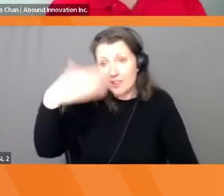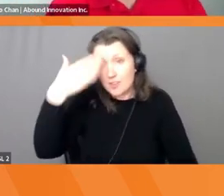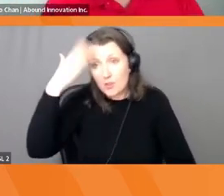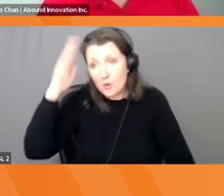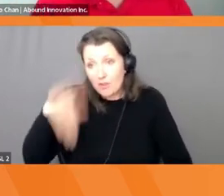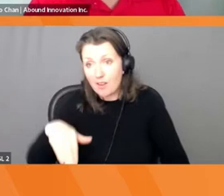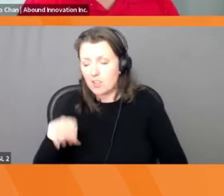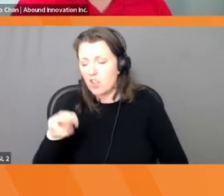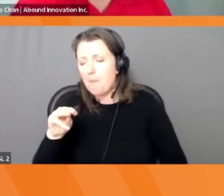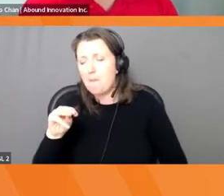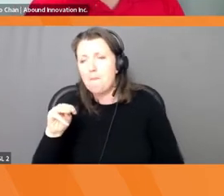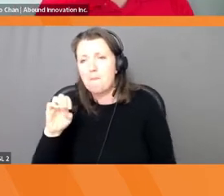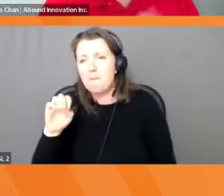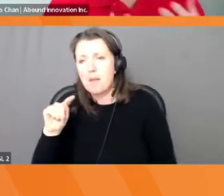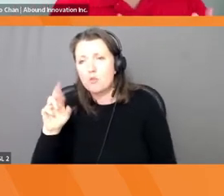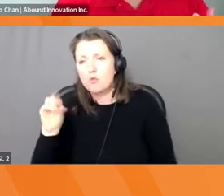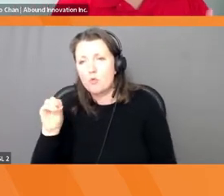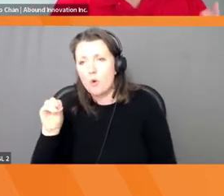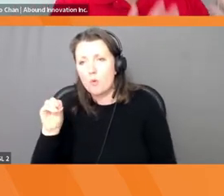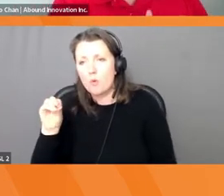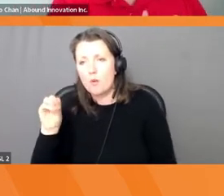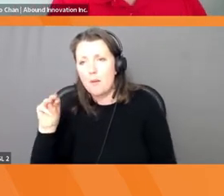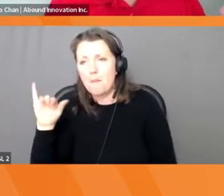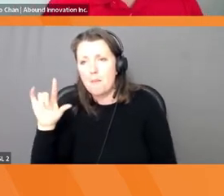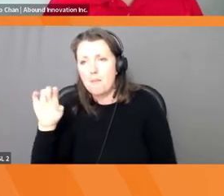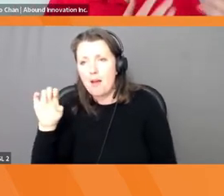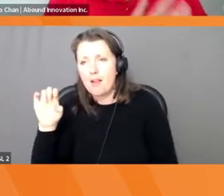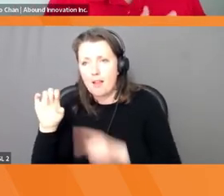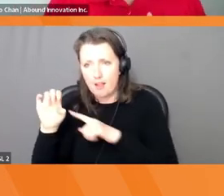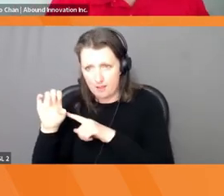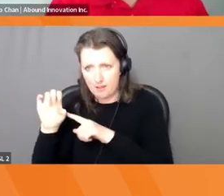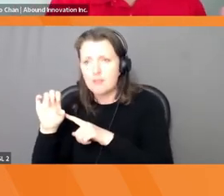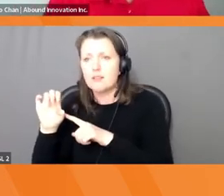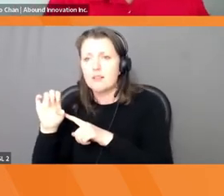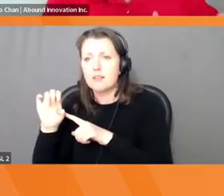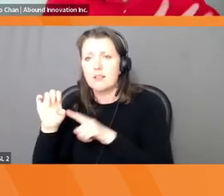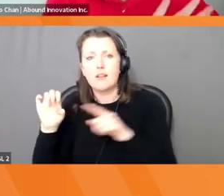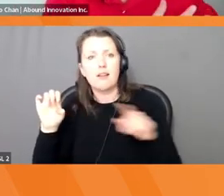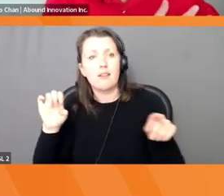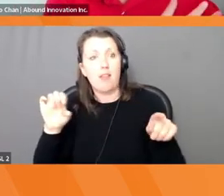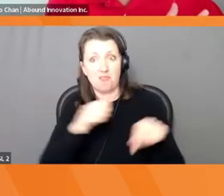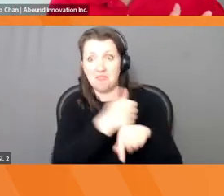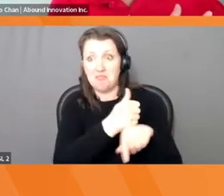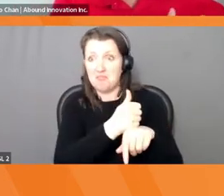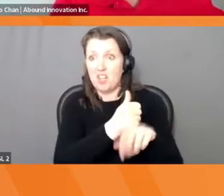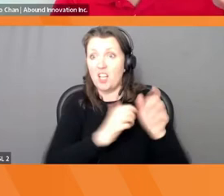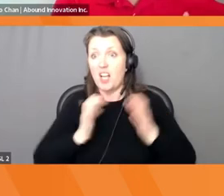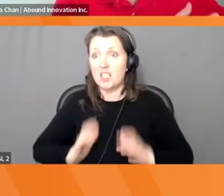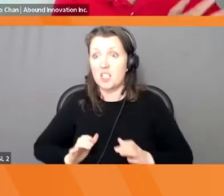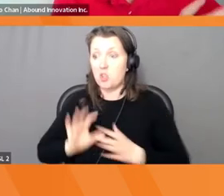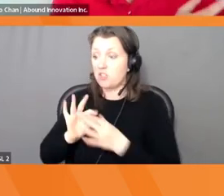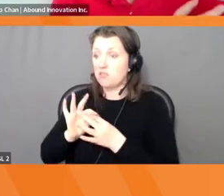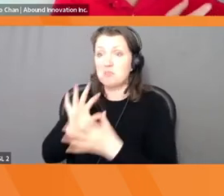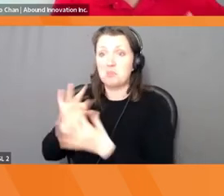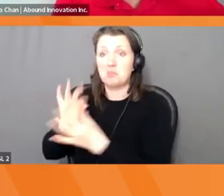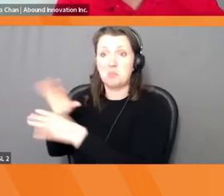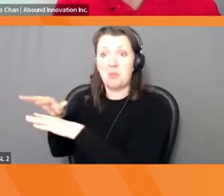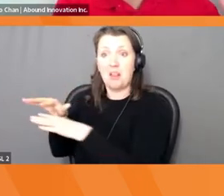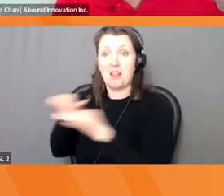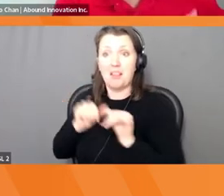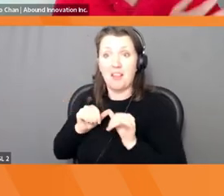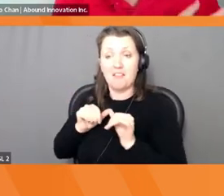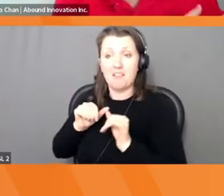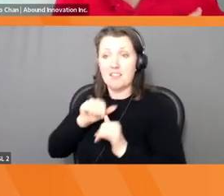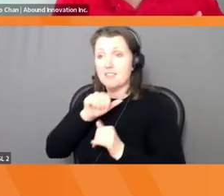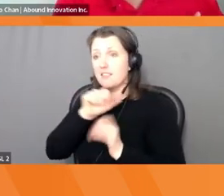Metro Mile. And so they became a threat to State Farm. so State Farm then so like, who maybe this thing, this technology is probably